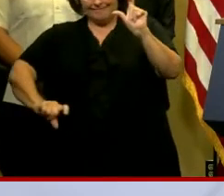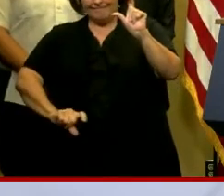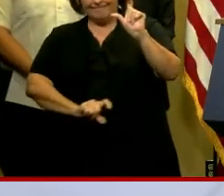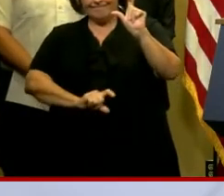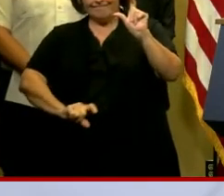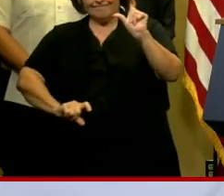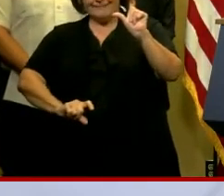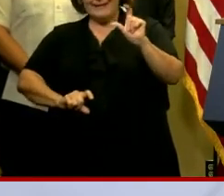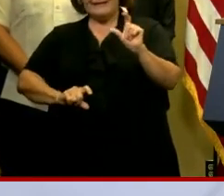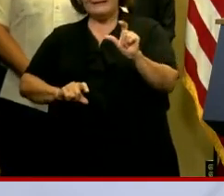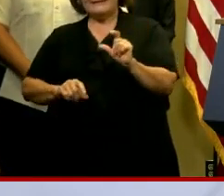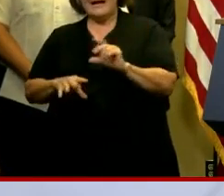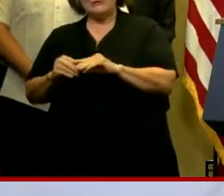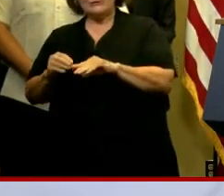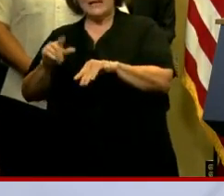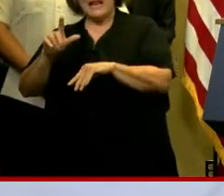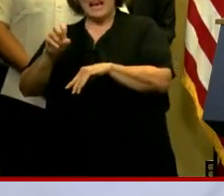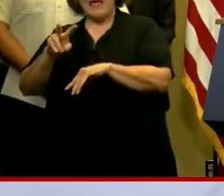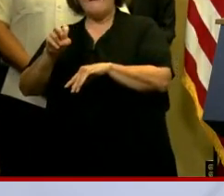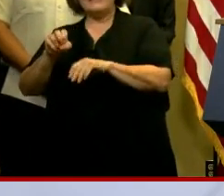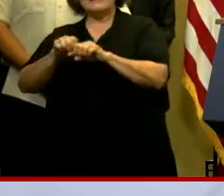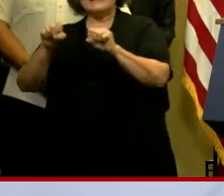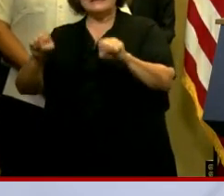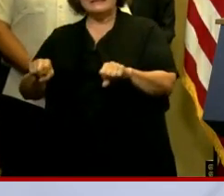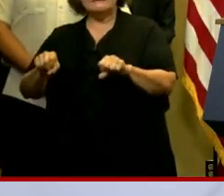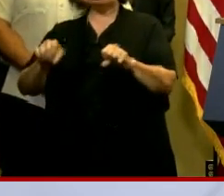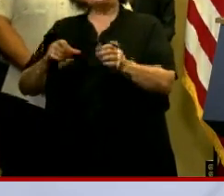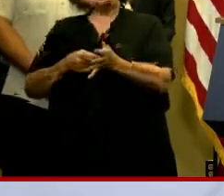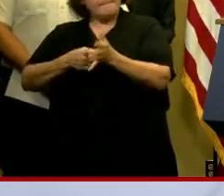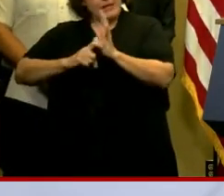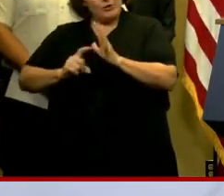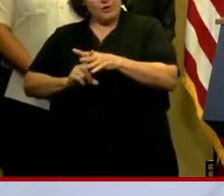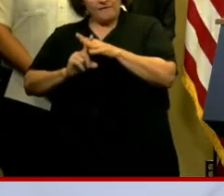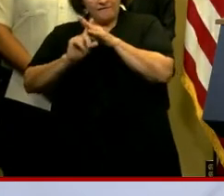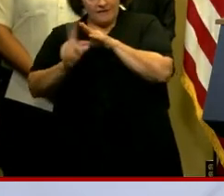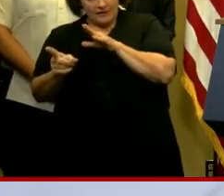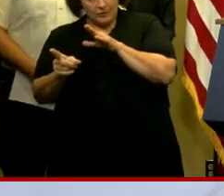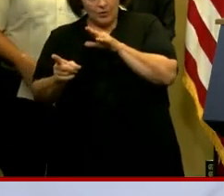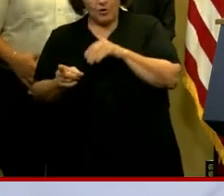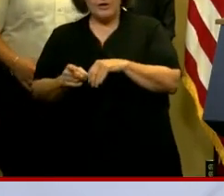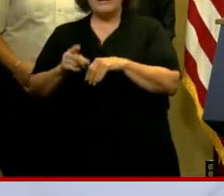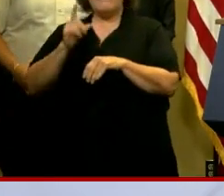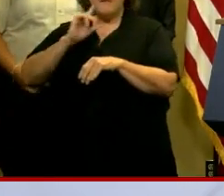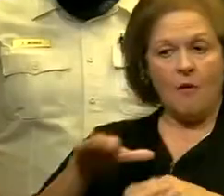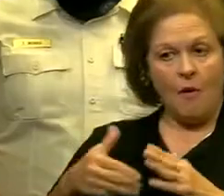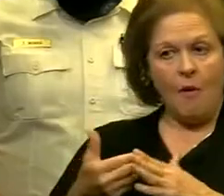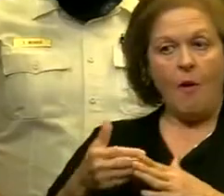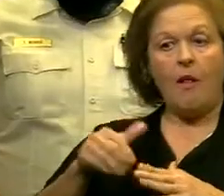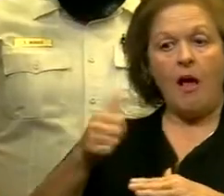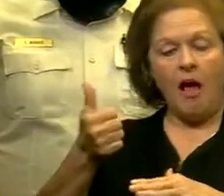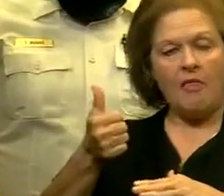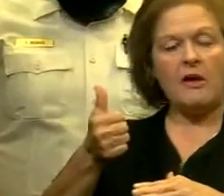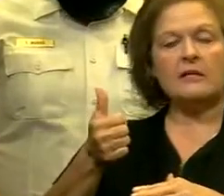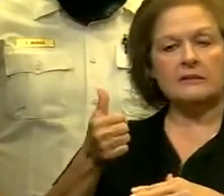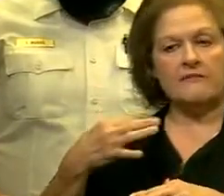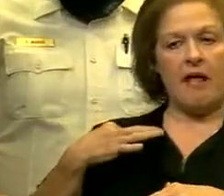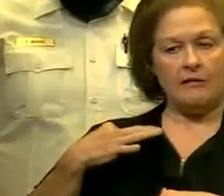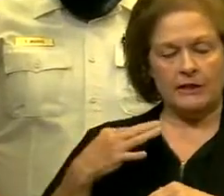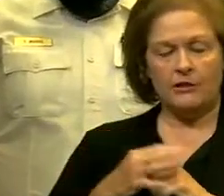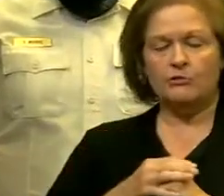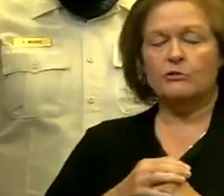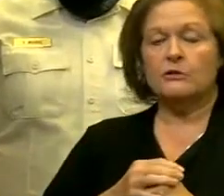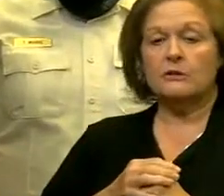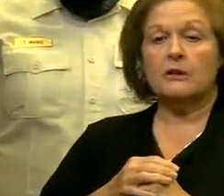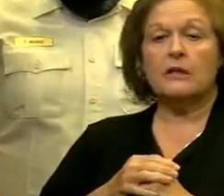system, mandatory evacuation. Voluntary evacuation for all others. The storm surge